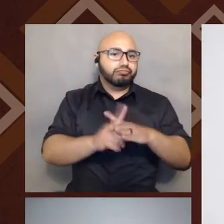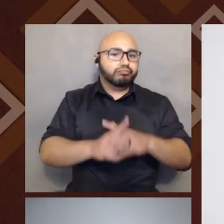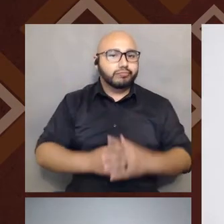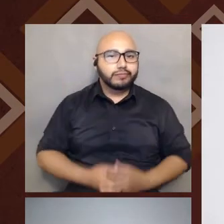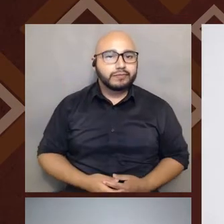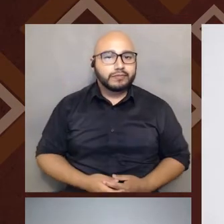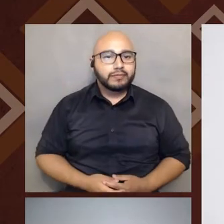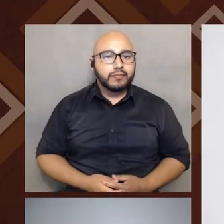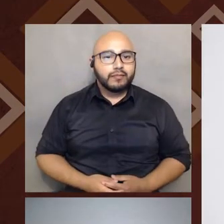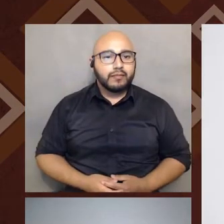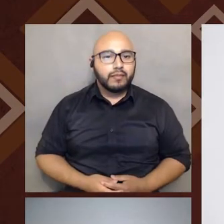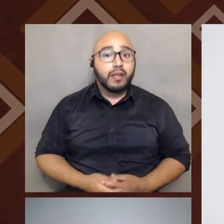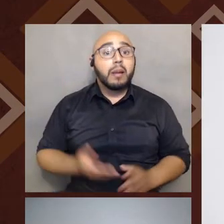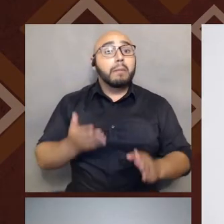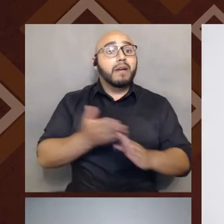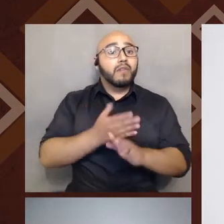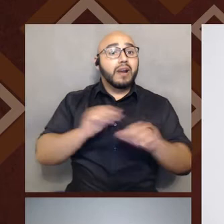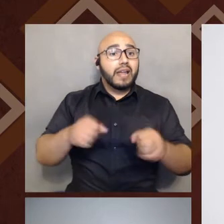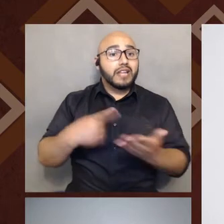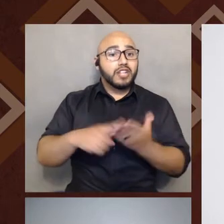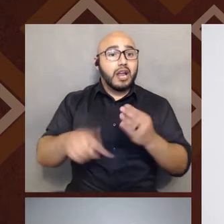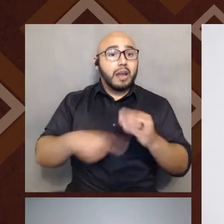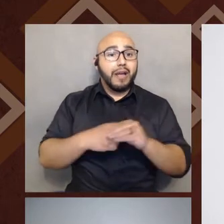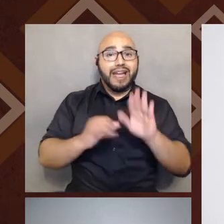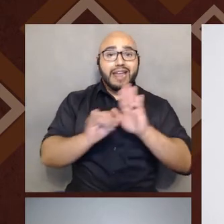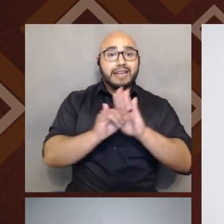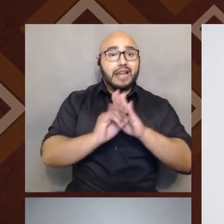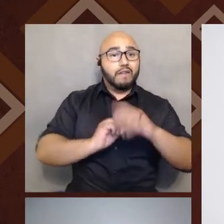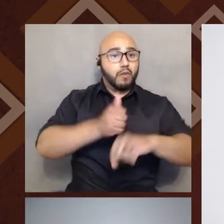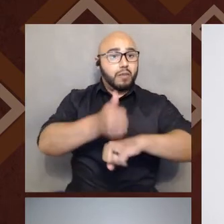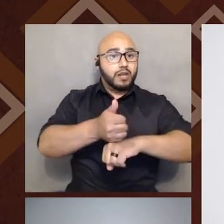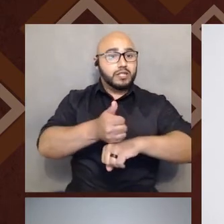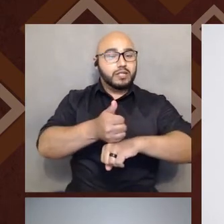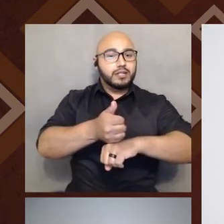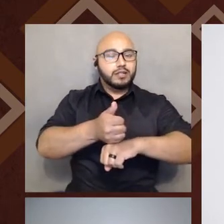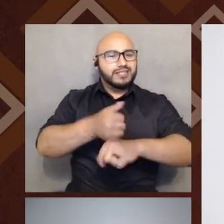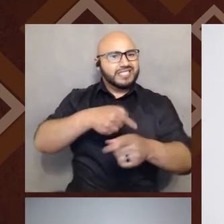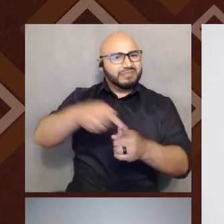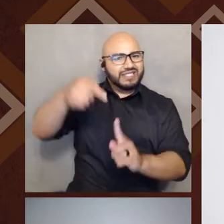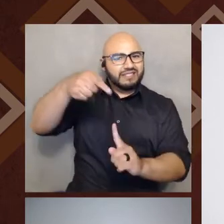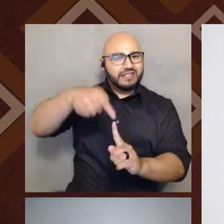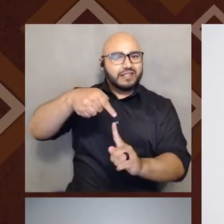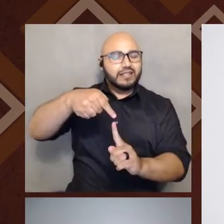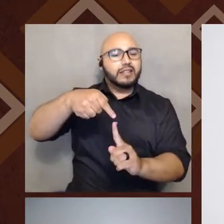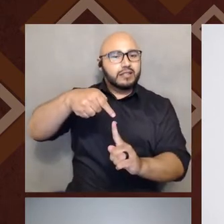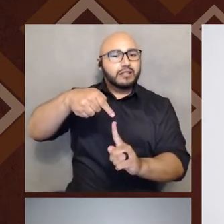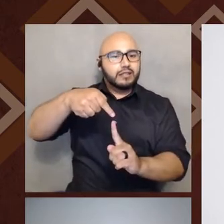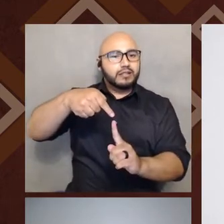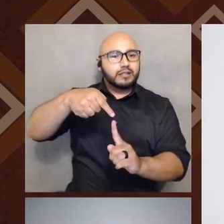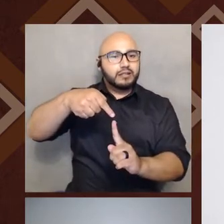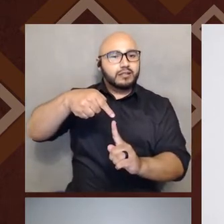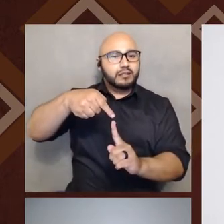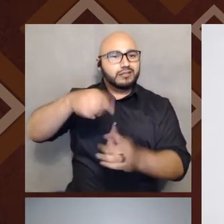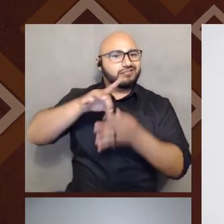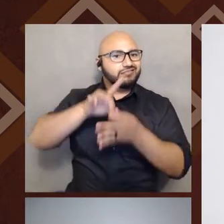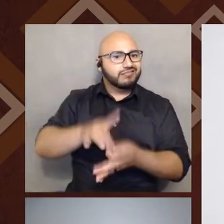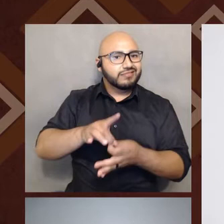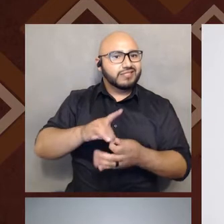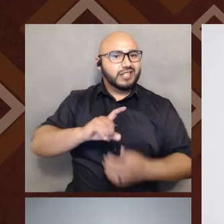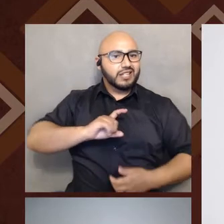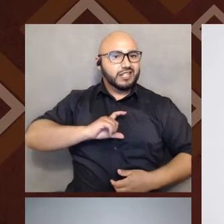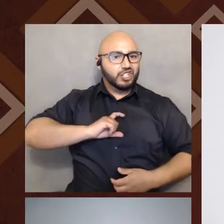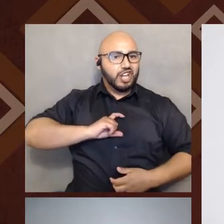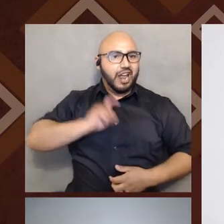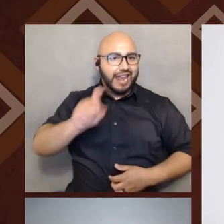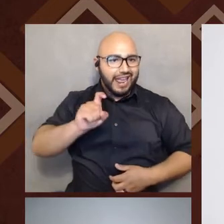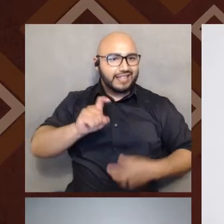So before we can talk about identity formation, particularly or in specific reference to Chicanx and Latinx